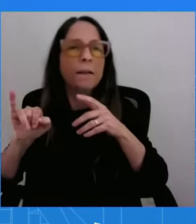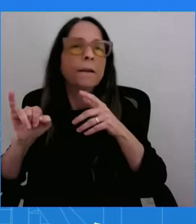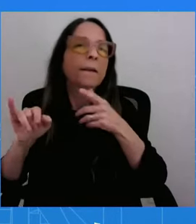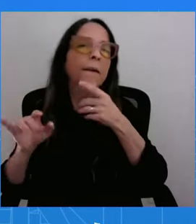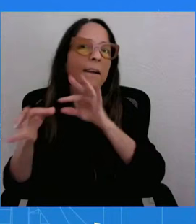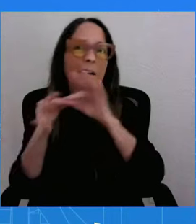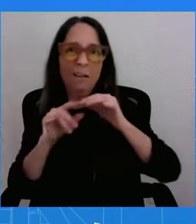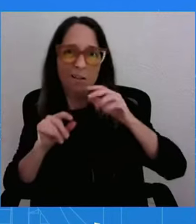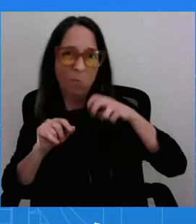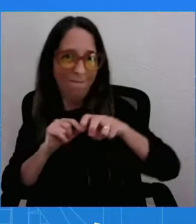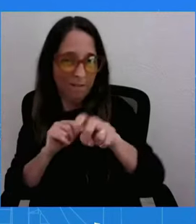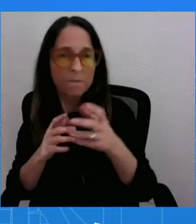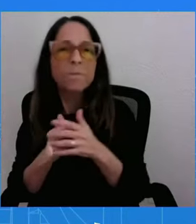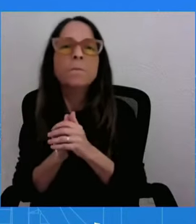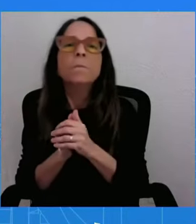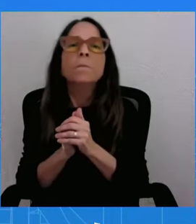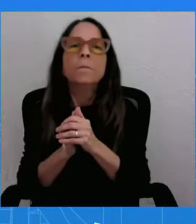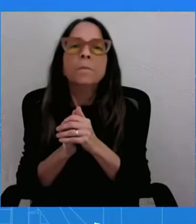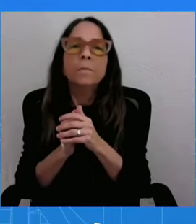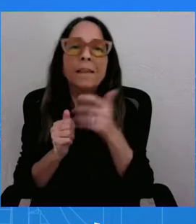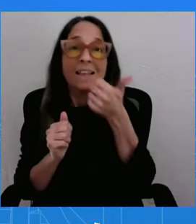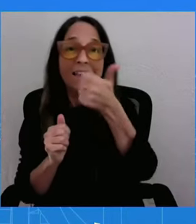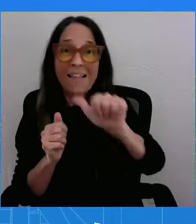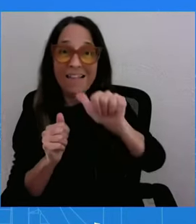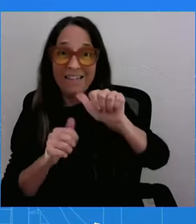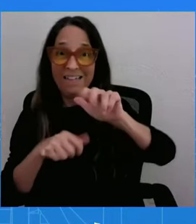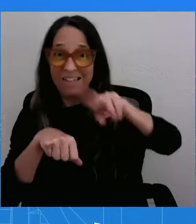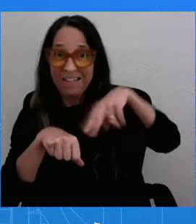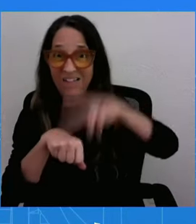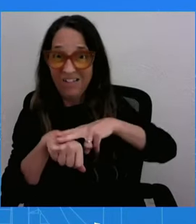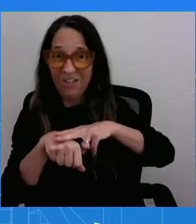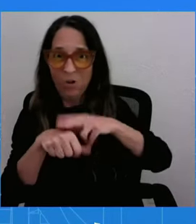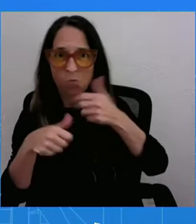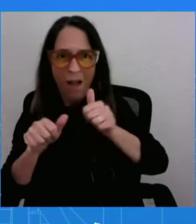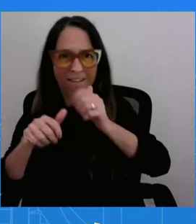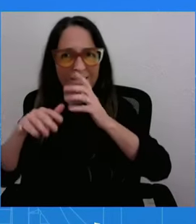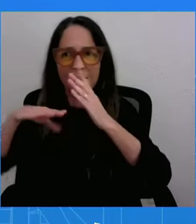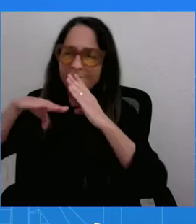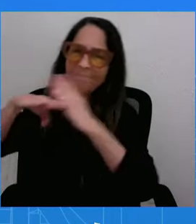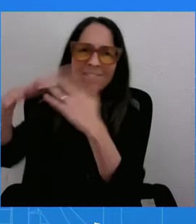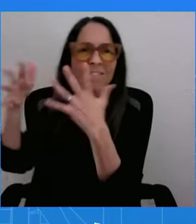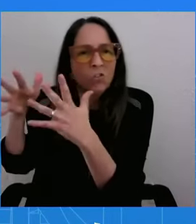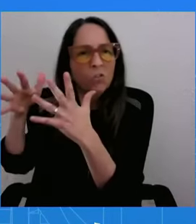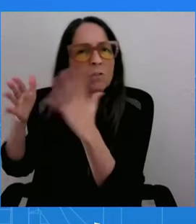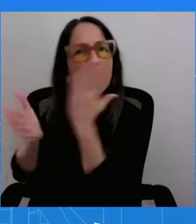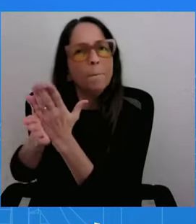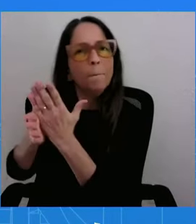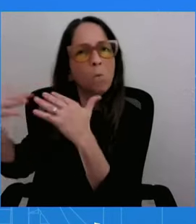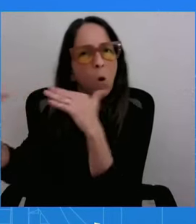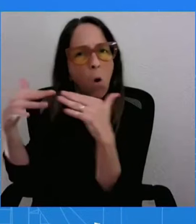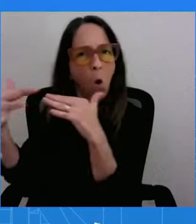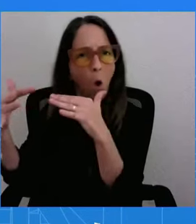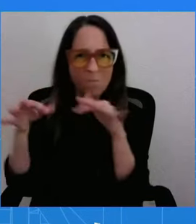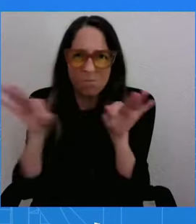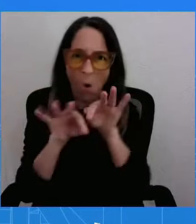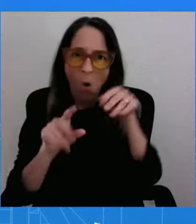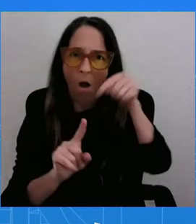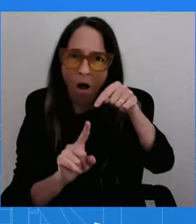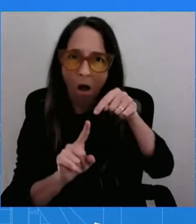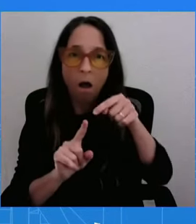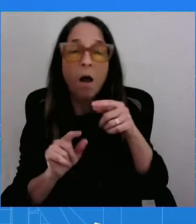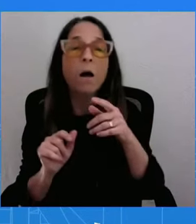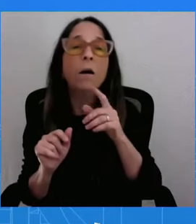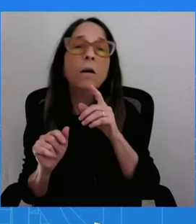is willing to try to help end this war and do so in keeping with President Zelenskyy's prerogatives, the Ukrainian